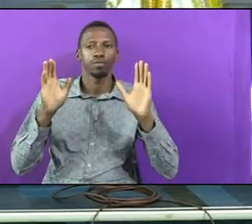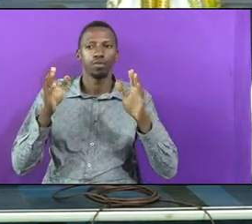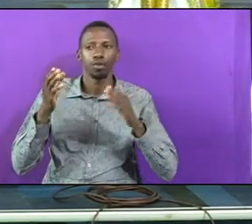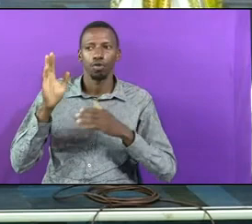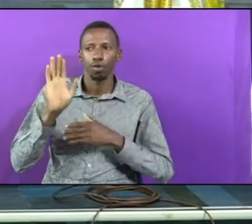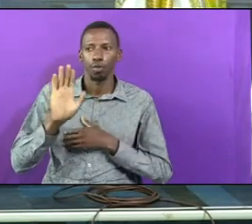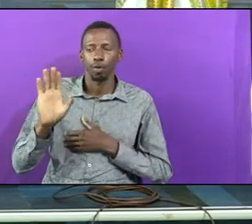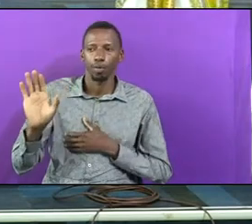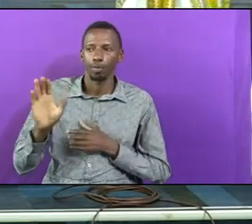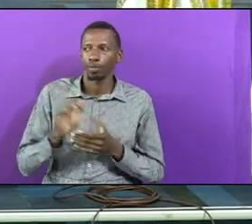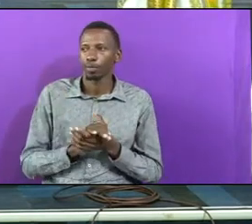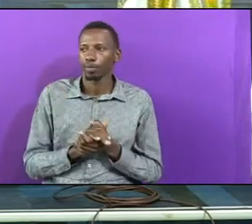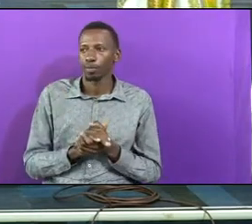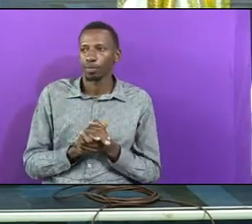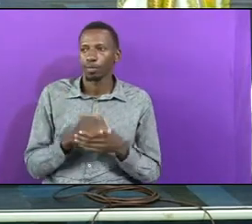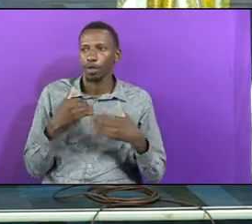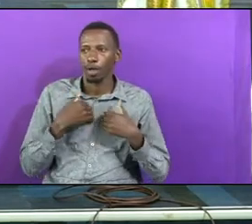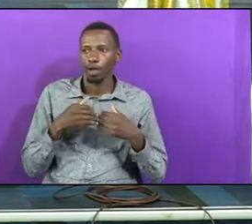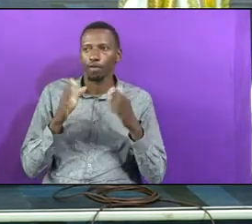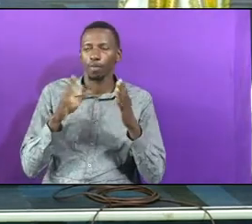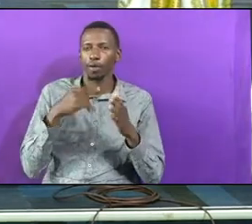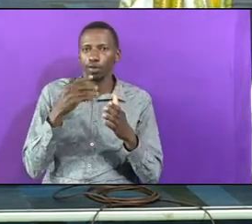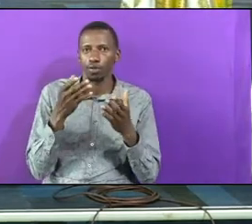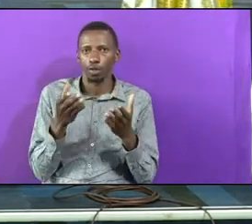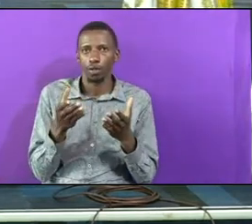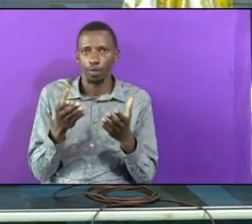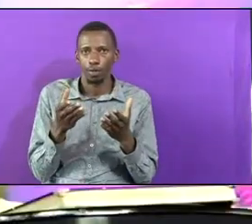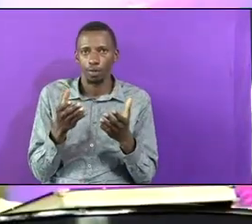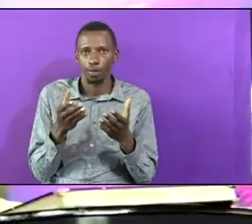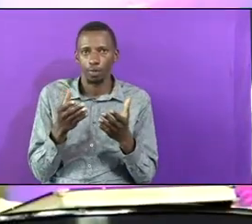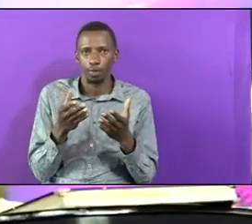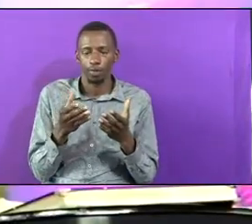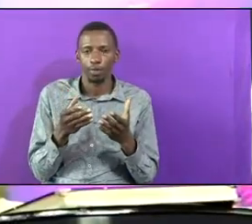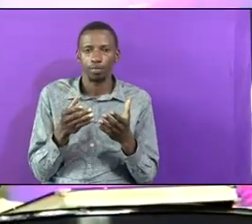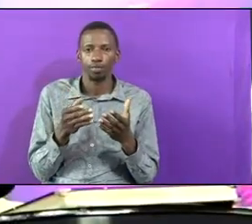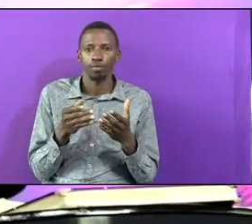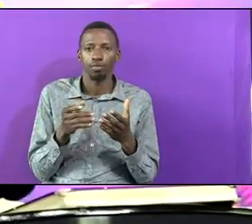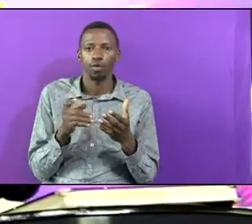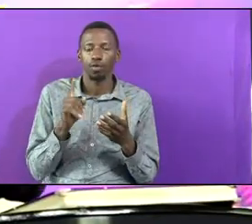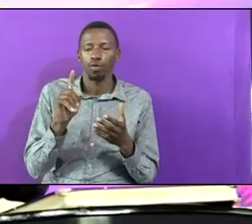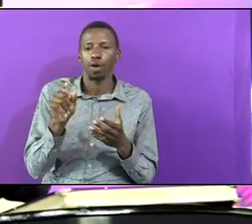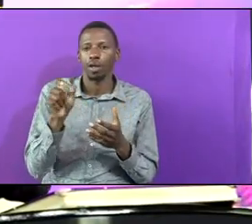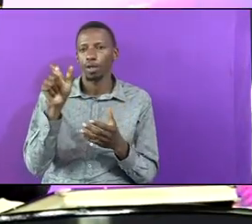And Somebody Is Here Somebody Son Who Is Not Baptized